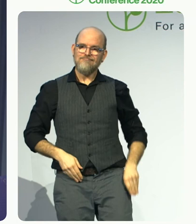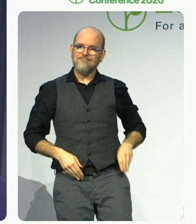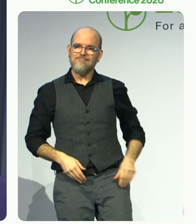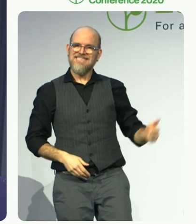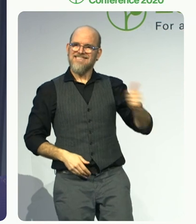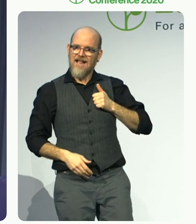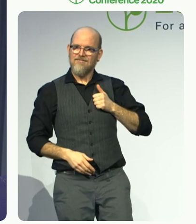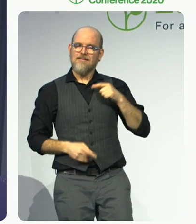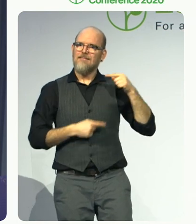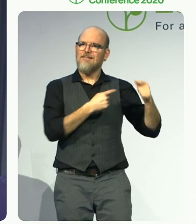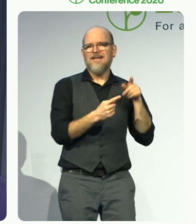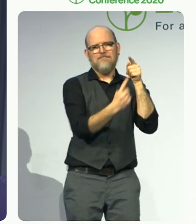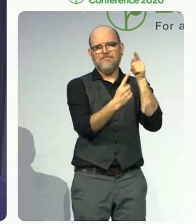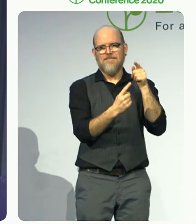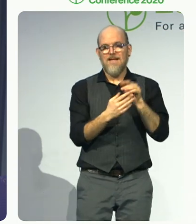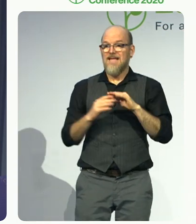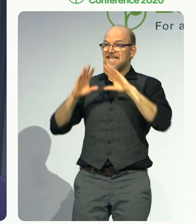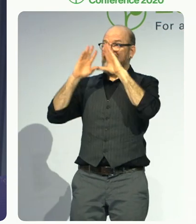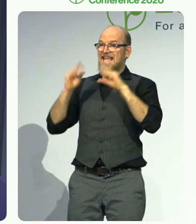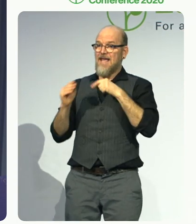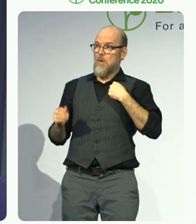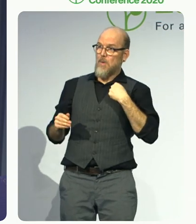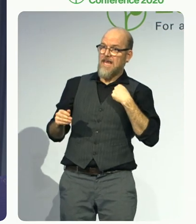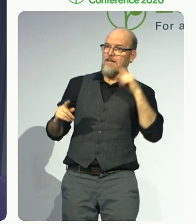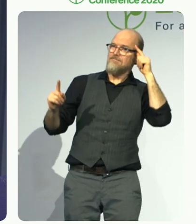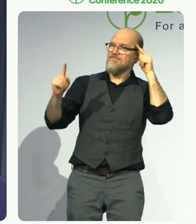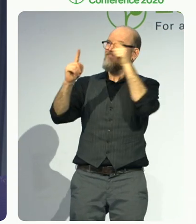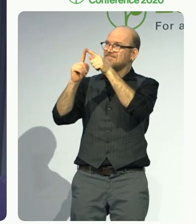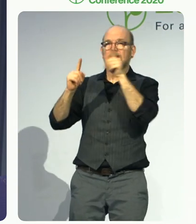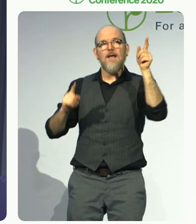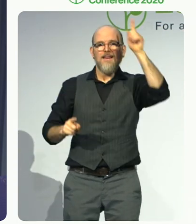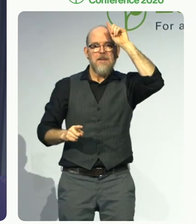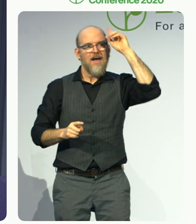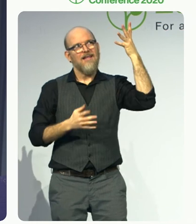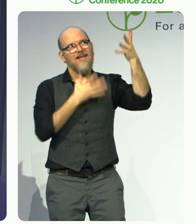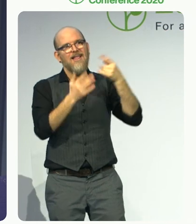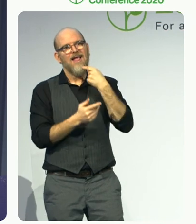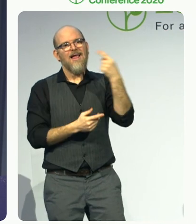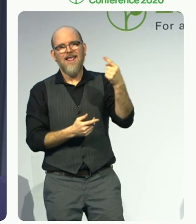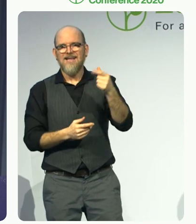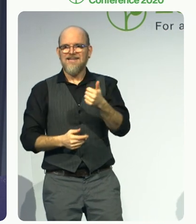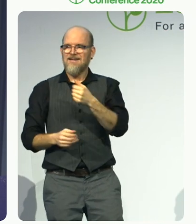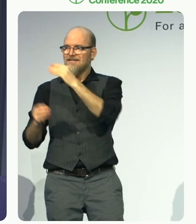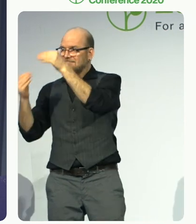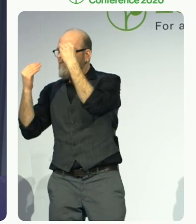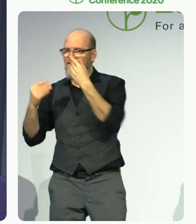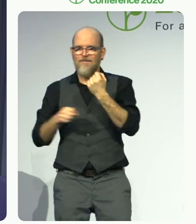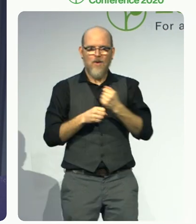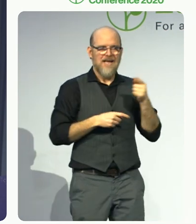However, it is our common duty to further actively promote these developments in the future.